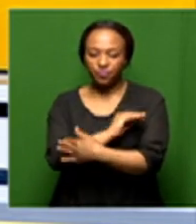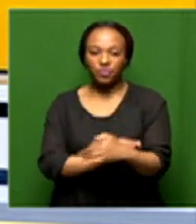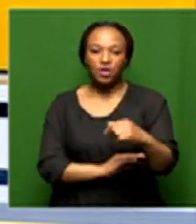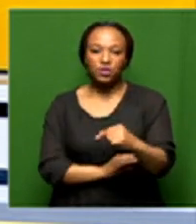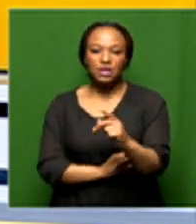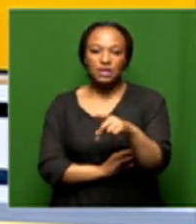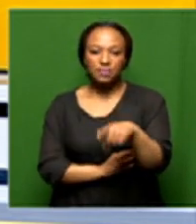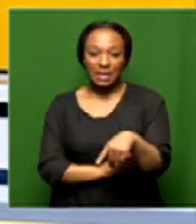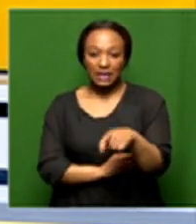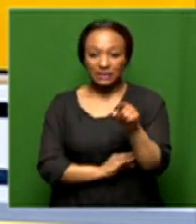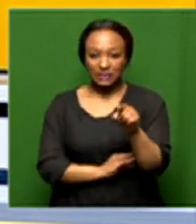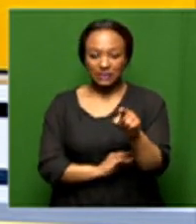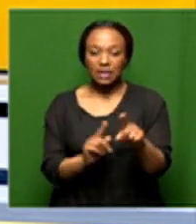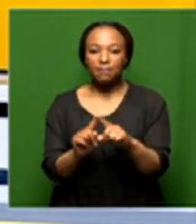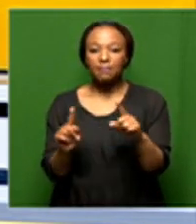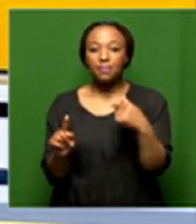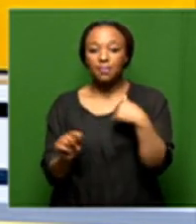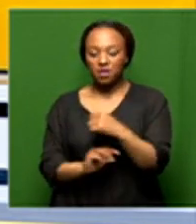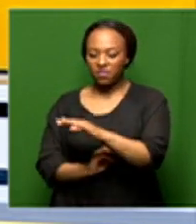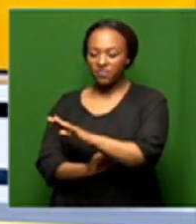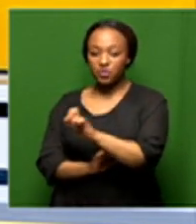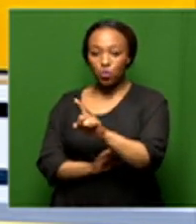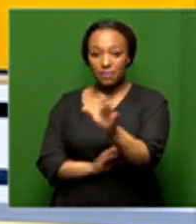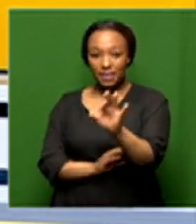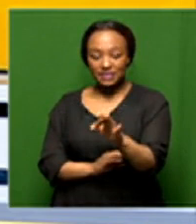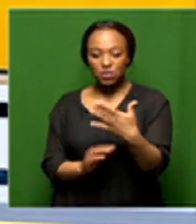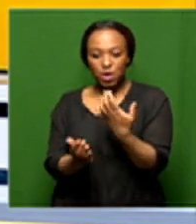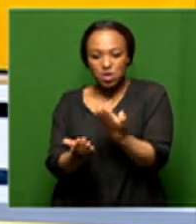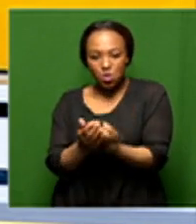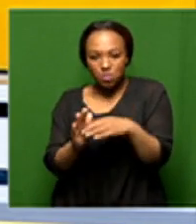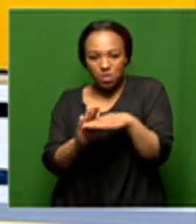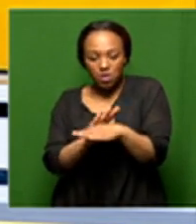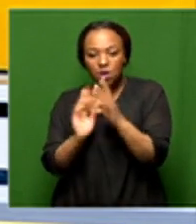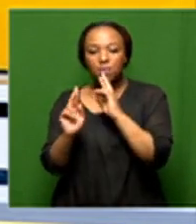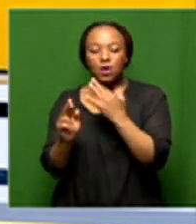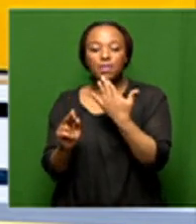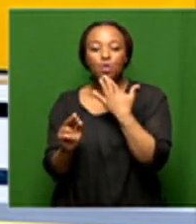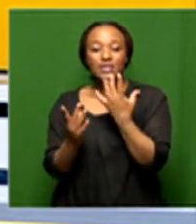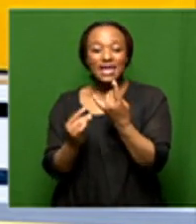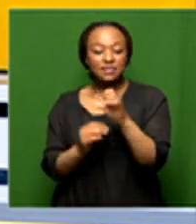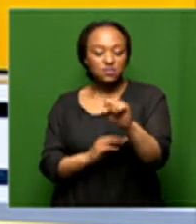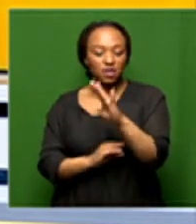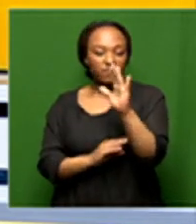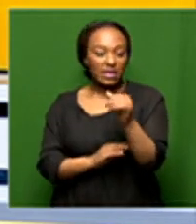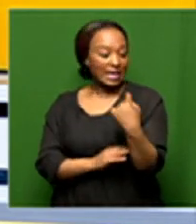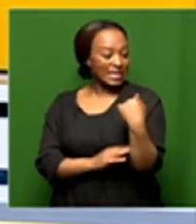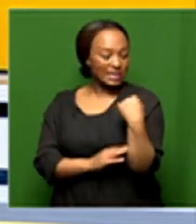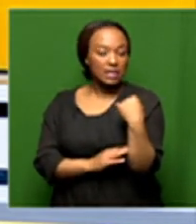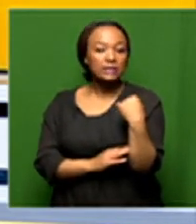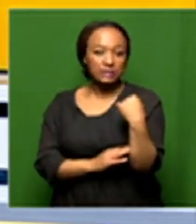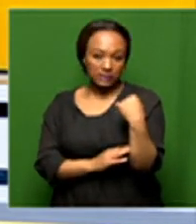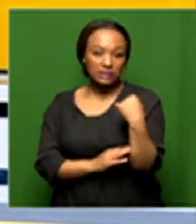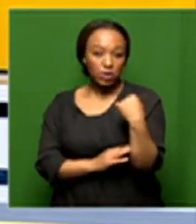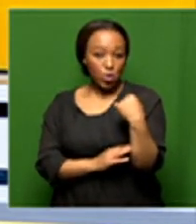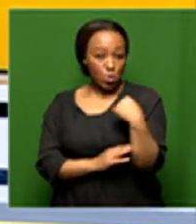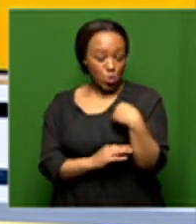domestic product or gdp but the 51 contraction reported by statistics essay yesterday it really did still come